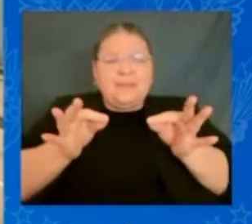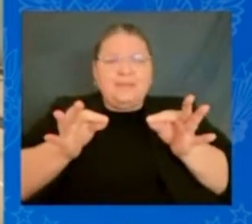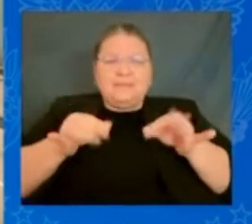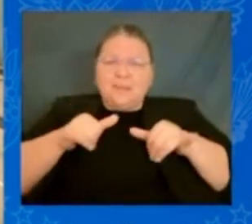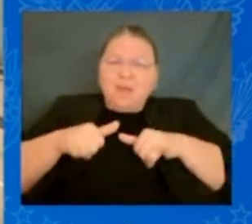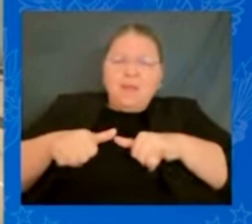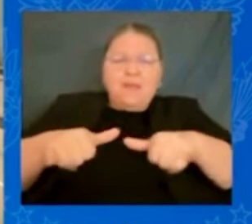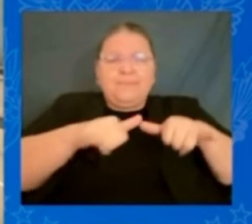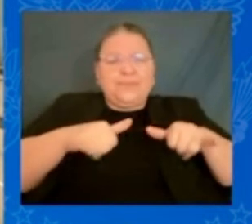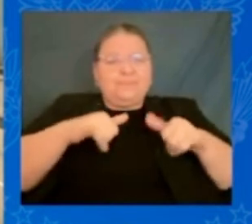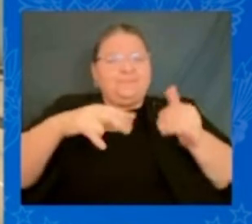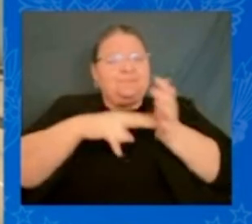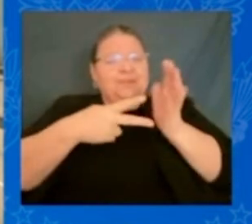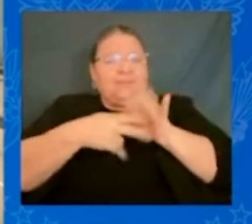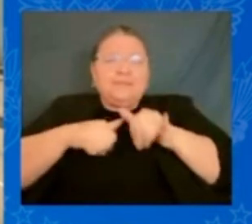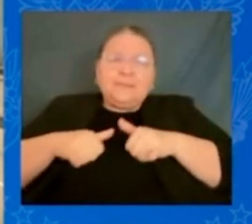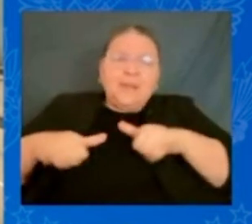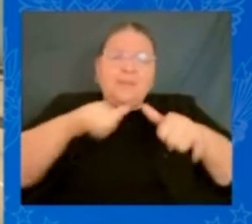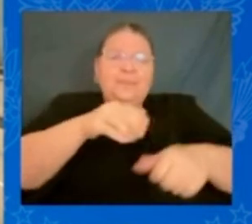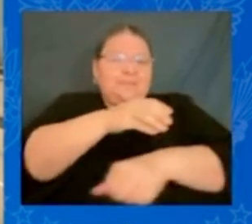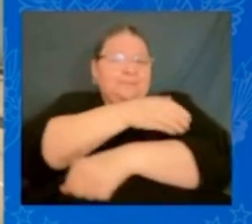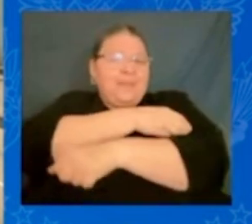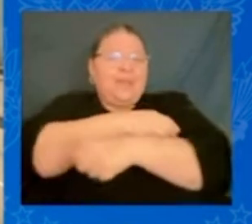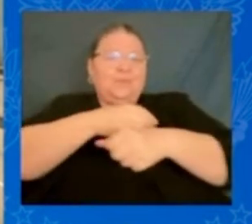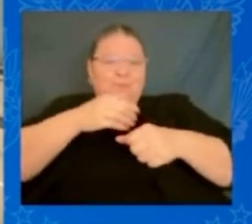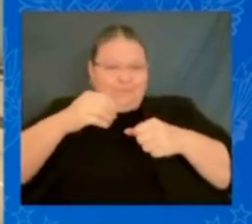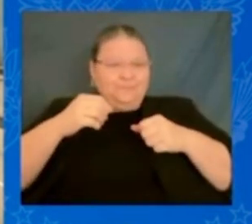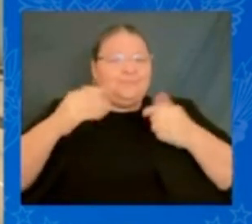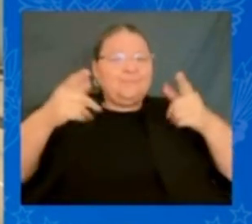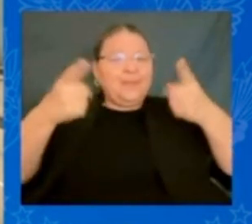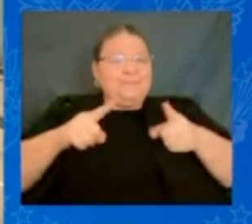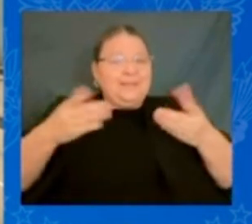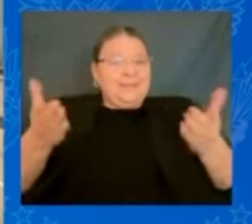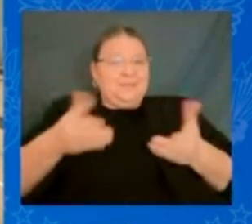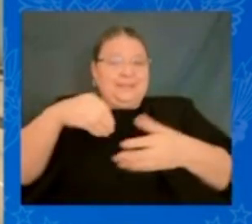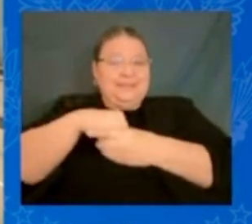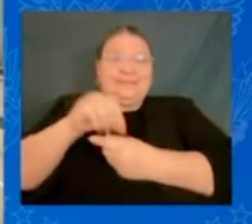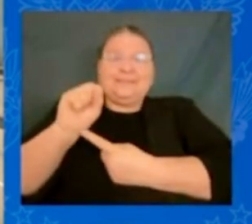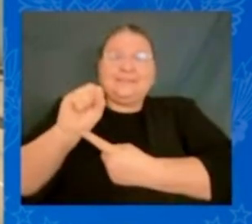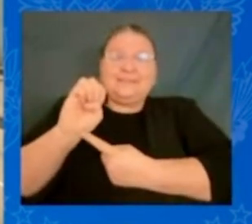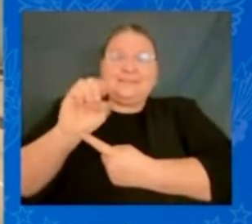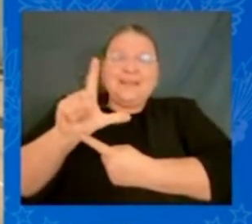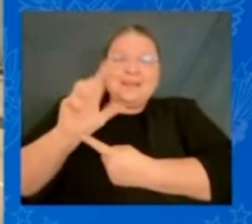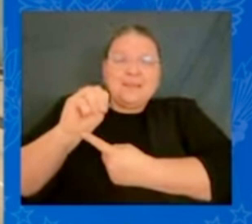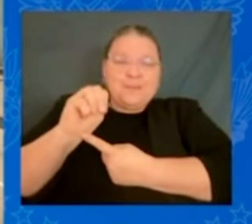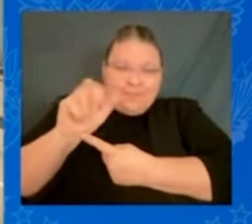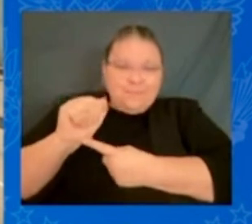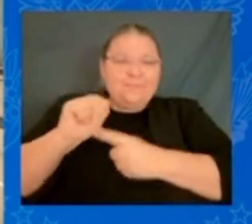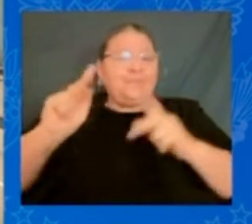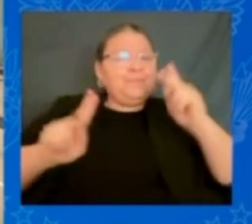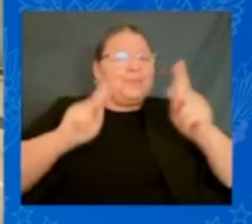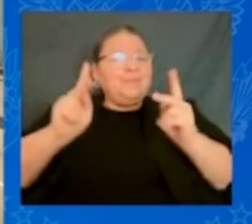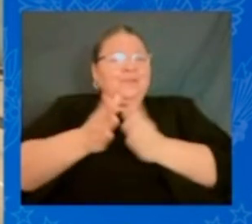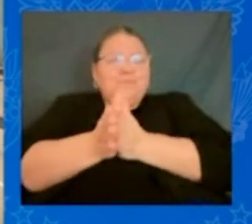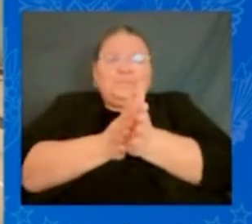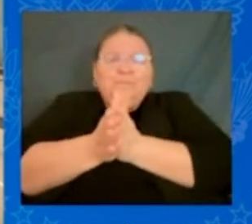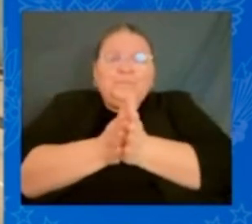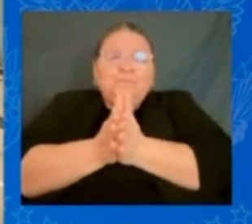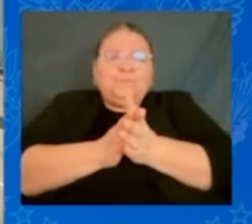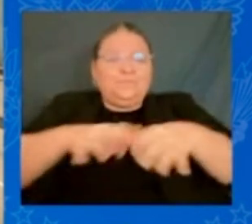in Selma is that people took the initiative to take control of their lives despite the